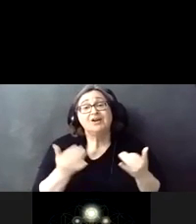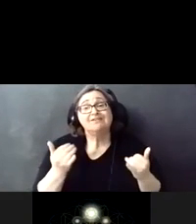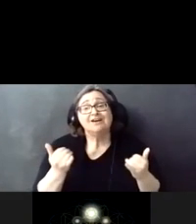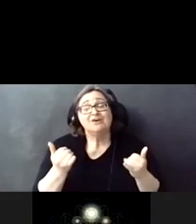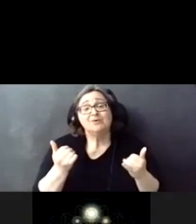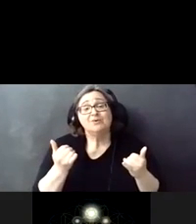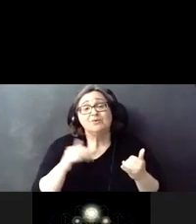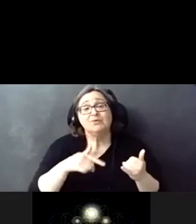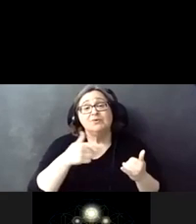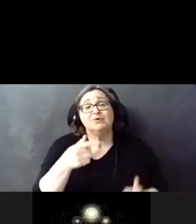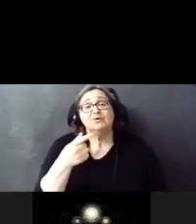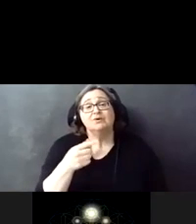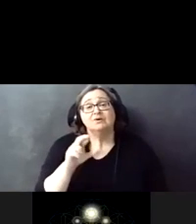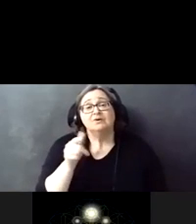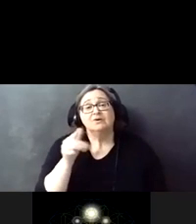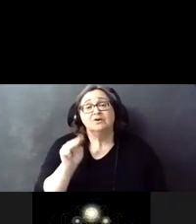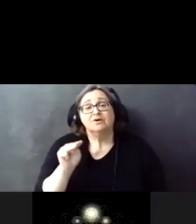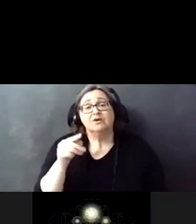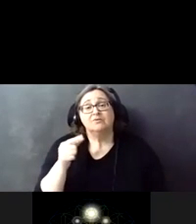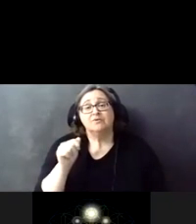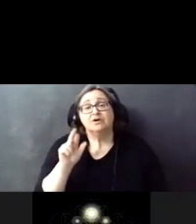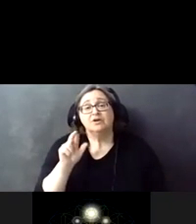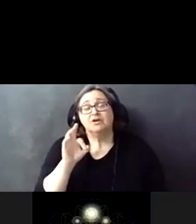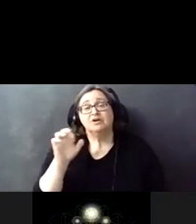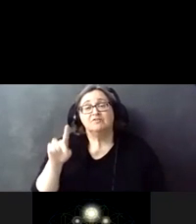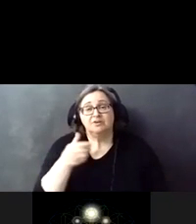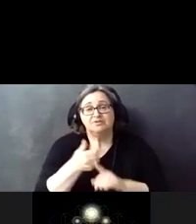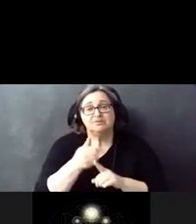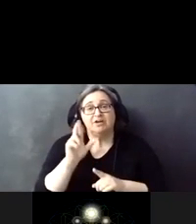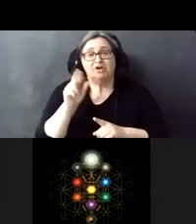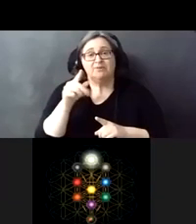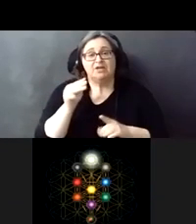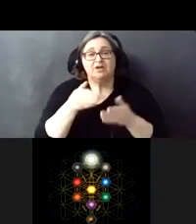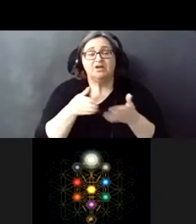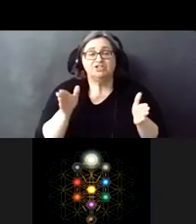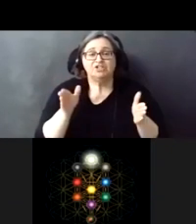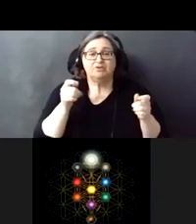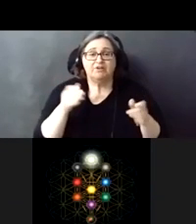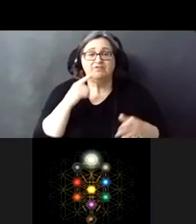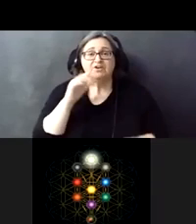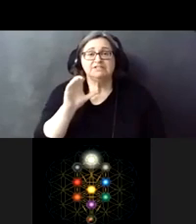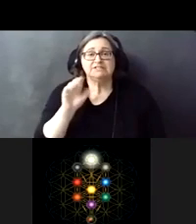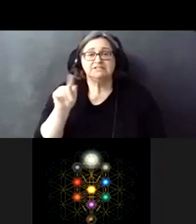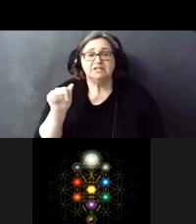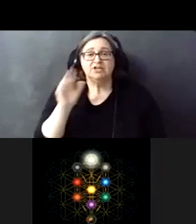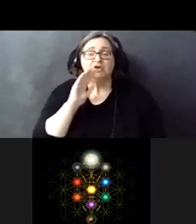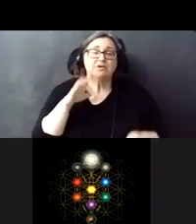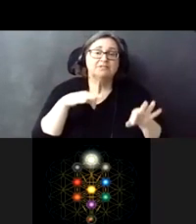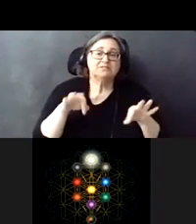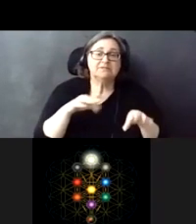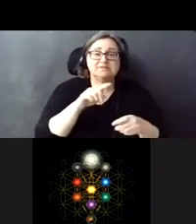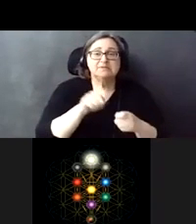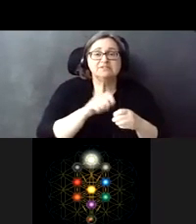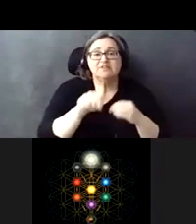going to turn it to graham garfield he is a rpm general manager with cta and he will be talking specifically